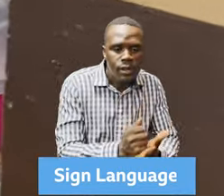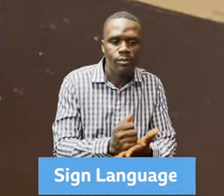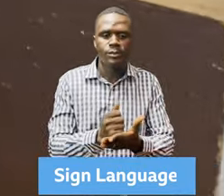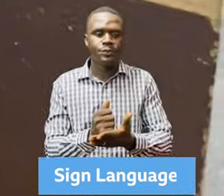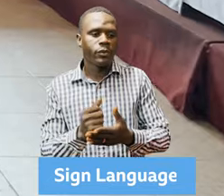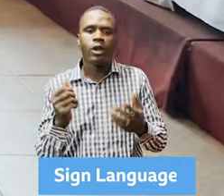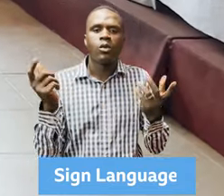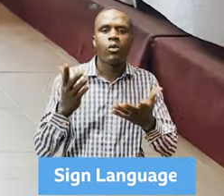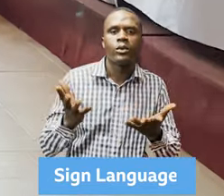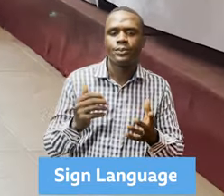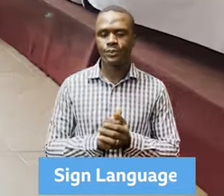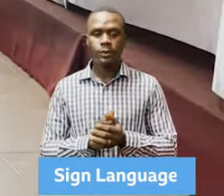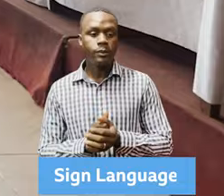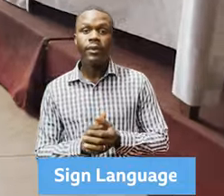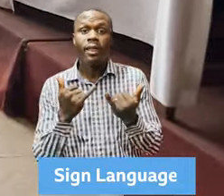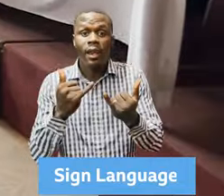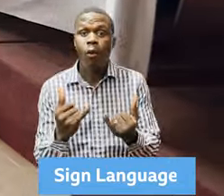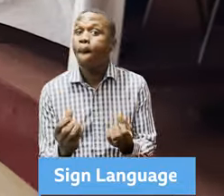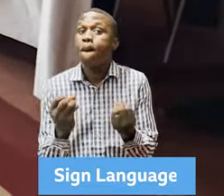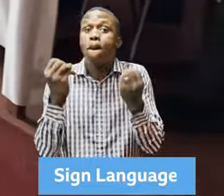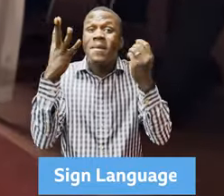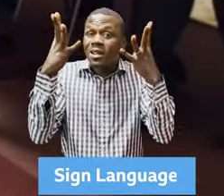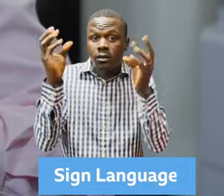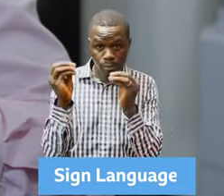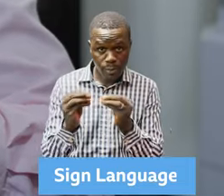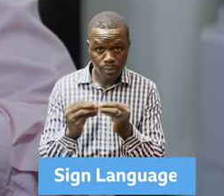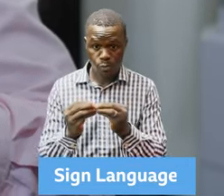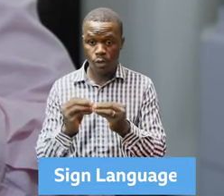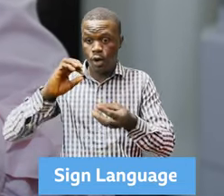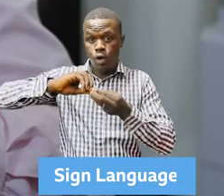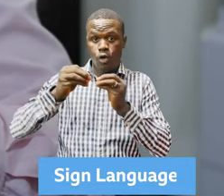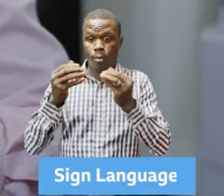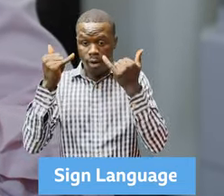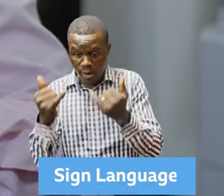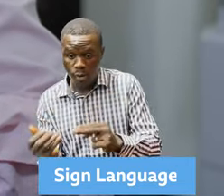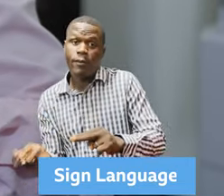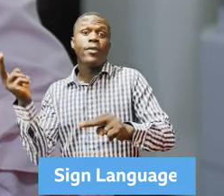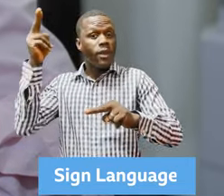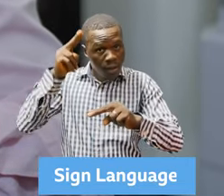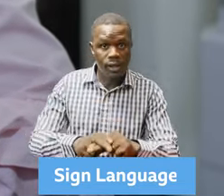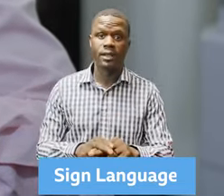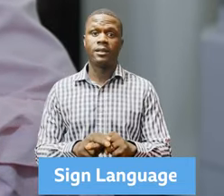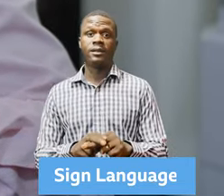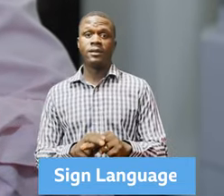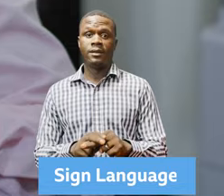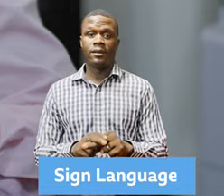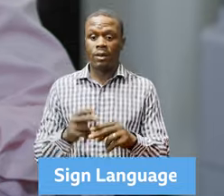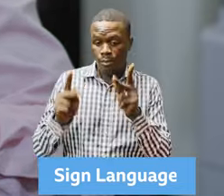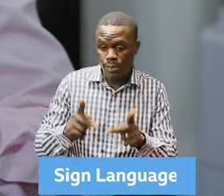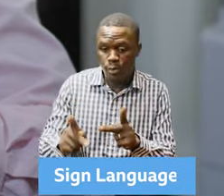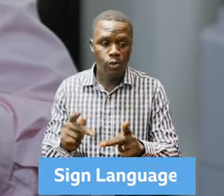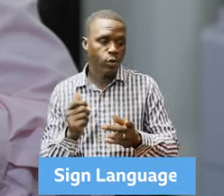is the fact that the number of people living with HIV who are receiving treatment has doubled by over